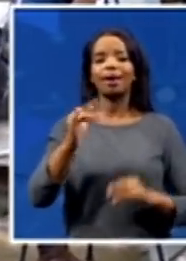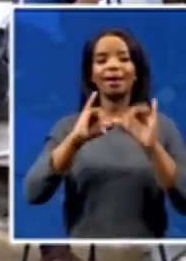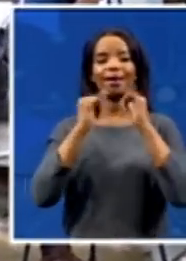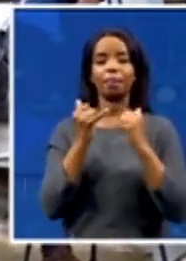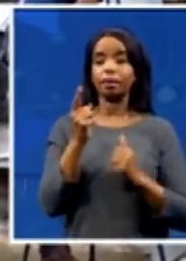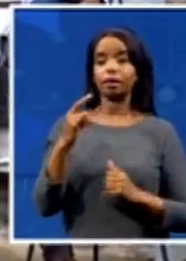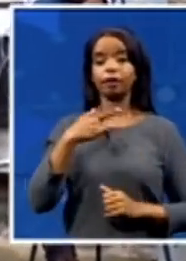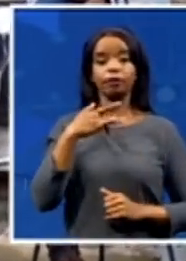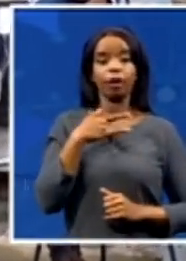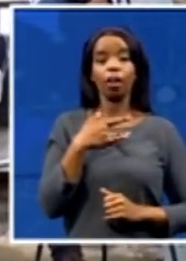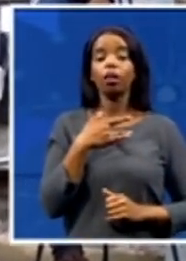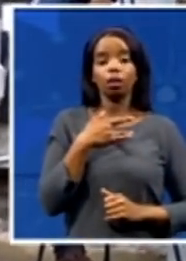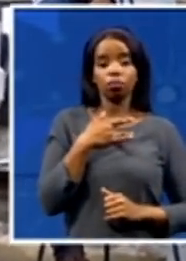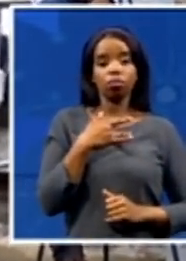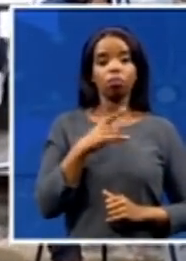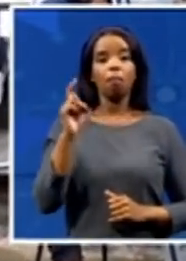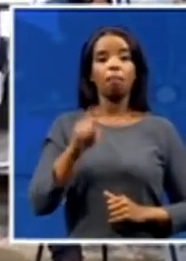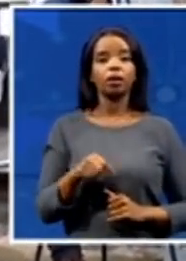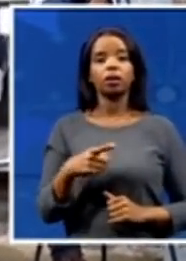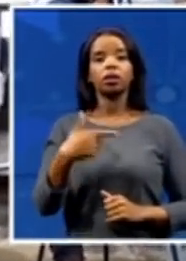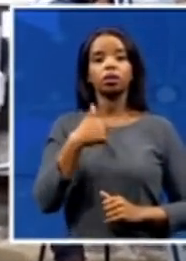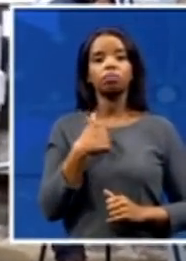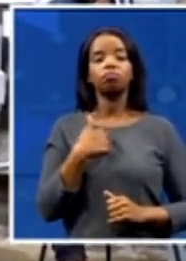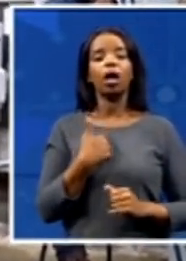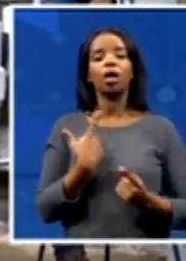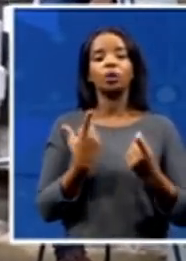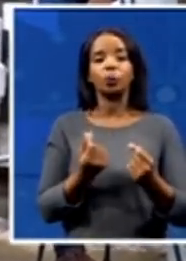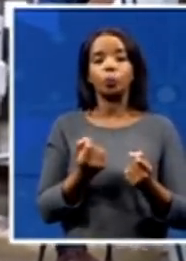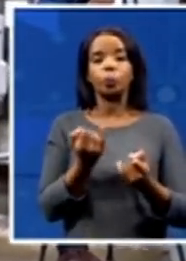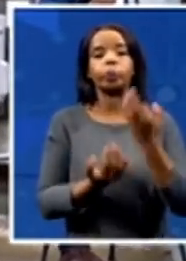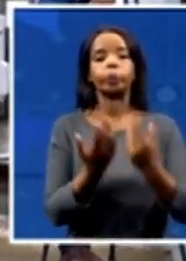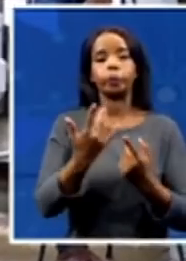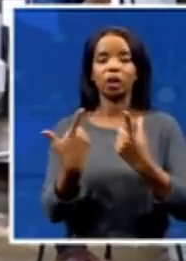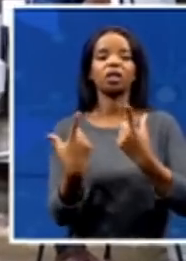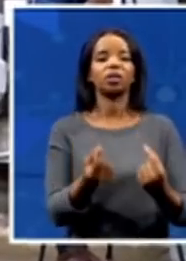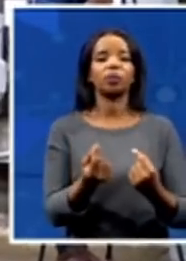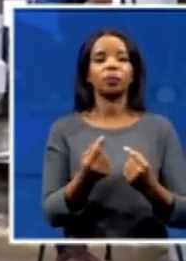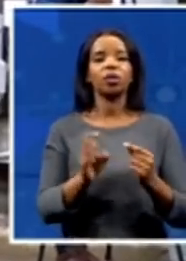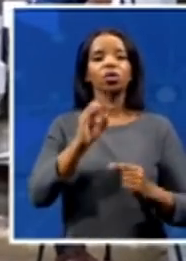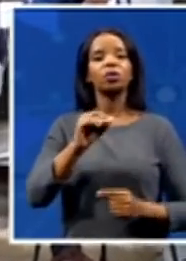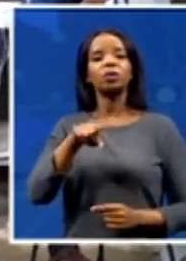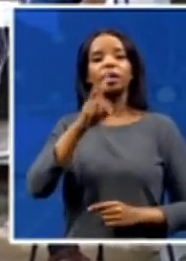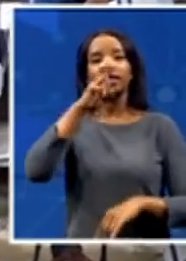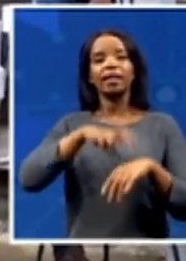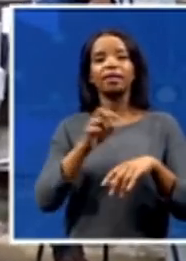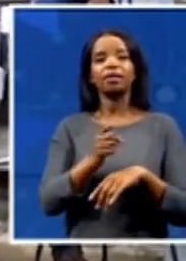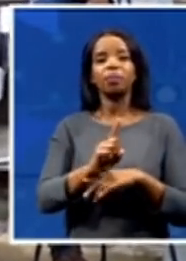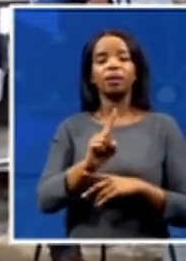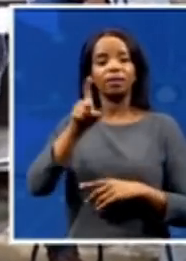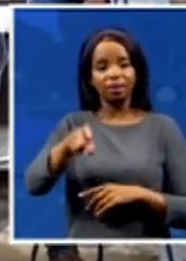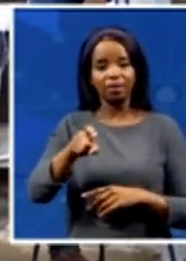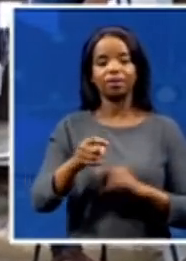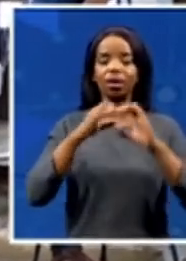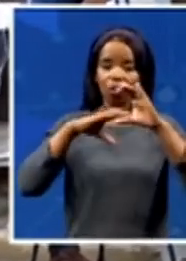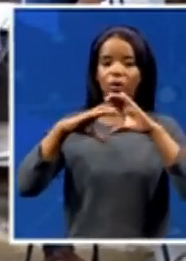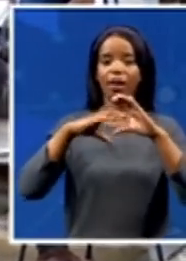these fibers. So it's something which is needed by the community for communication, but it is done recklessly by these companies. And whenever they